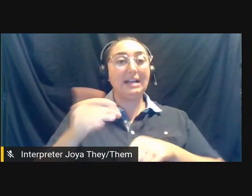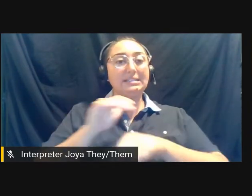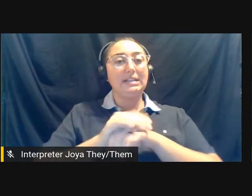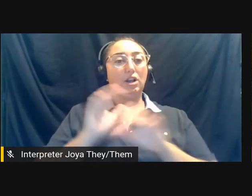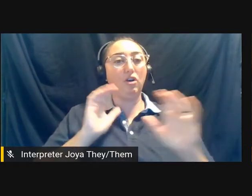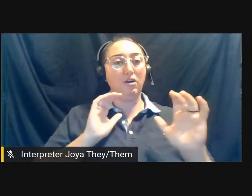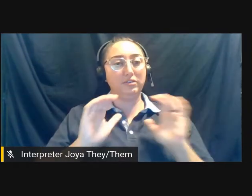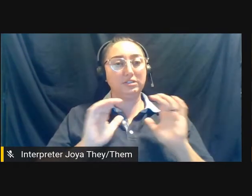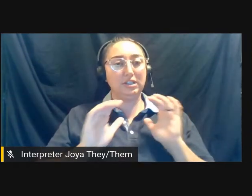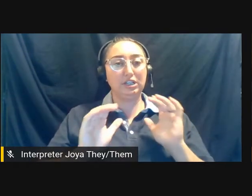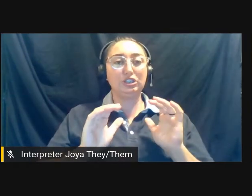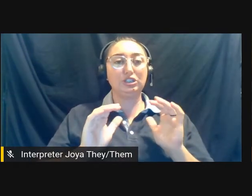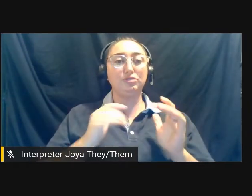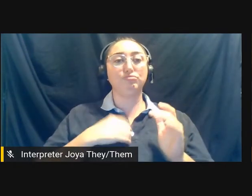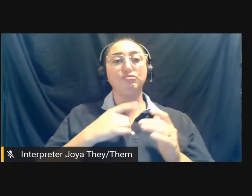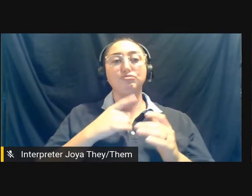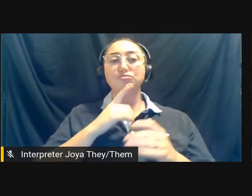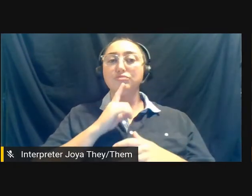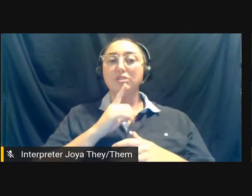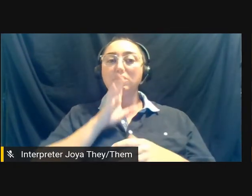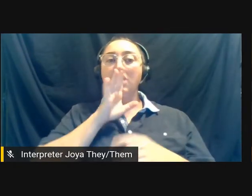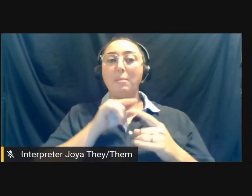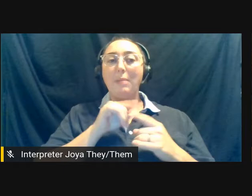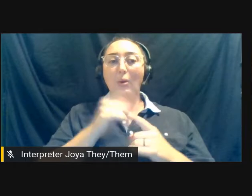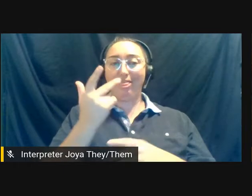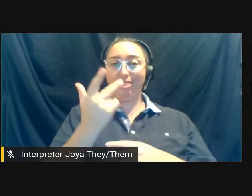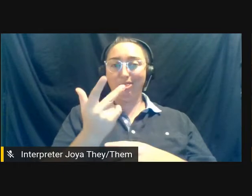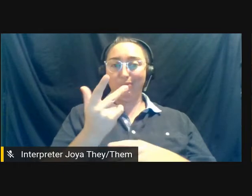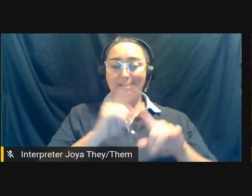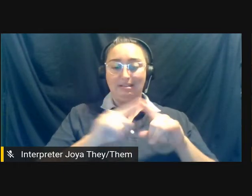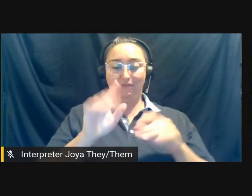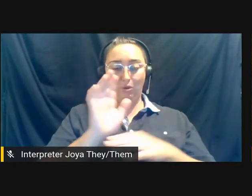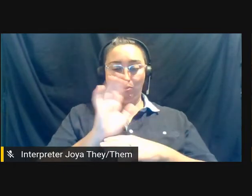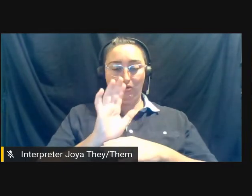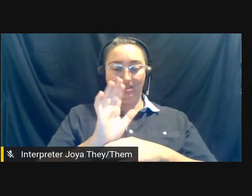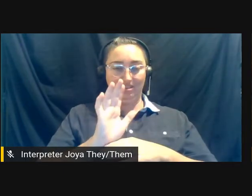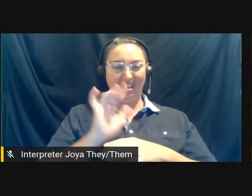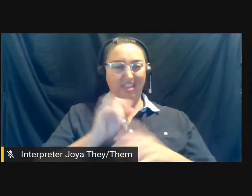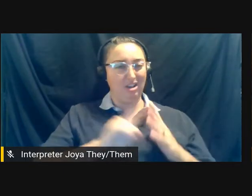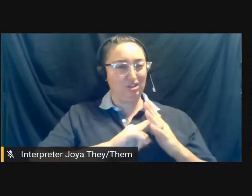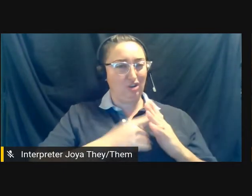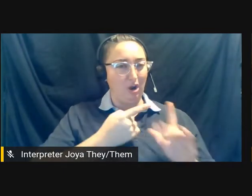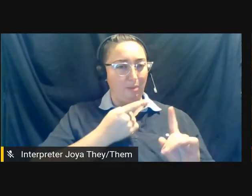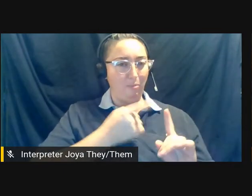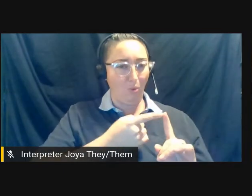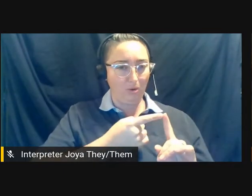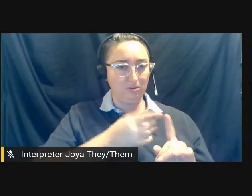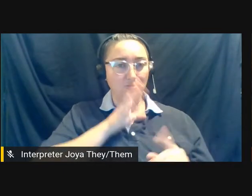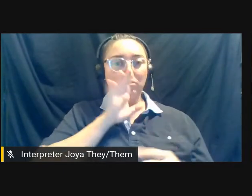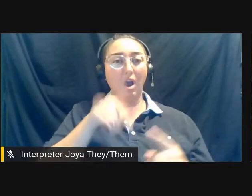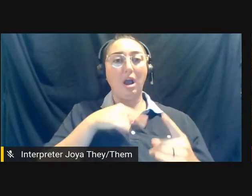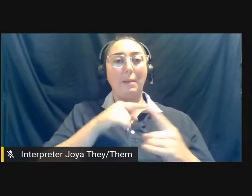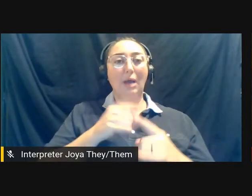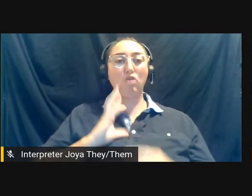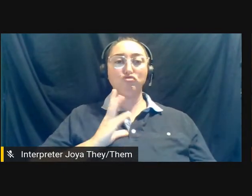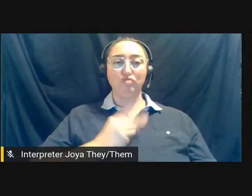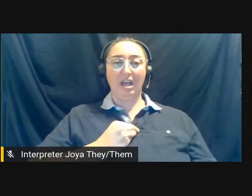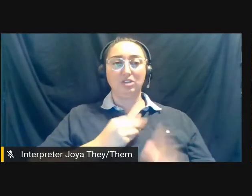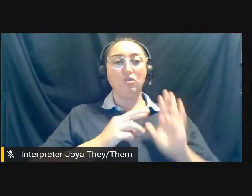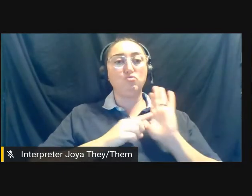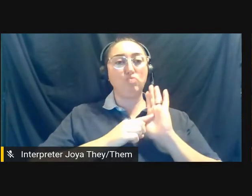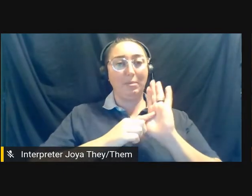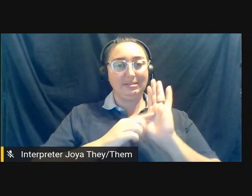conversation takes three different films as a jumping off point to talk about trans representation